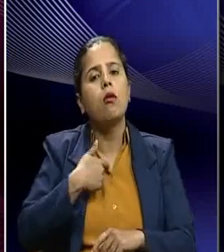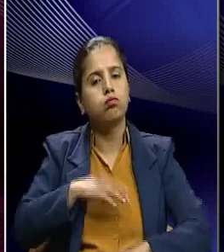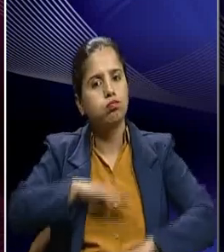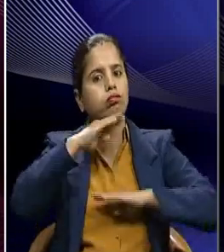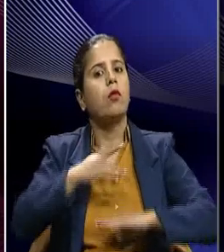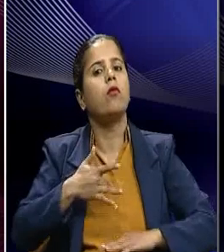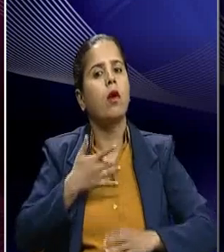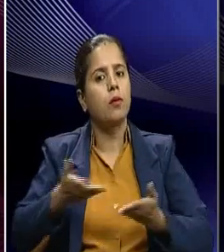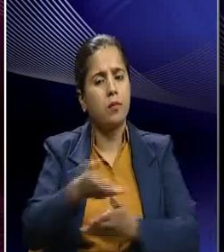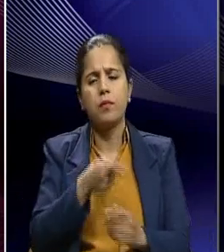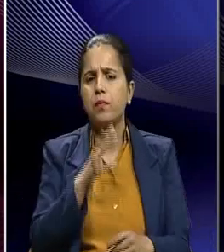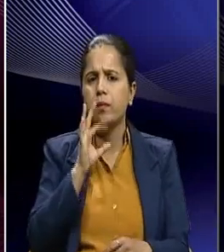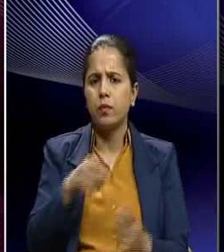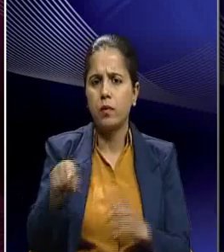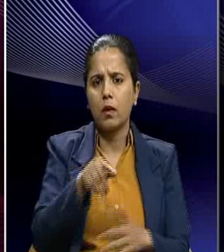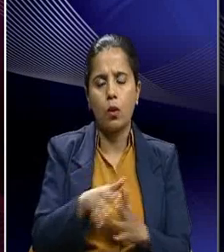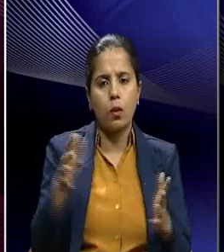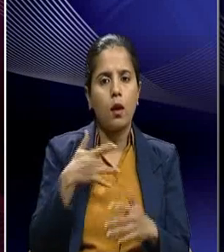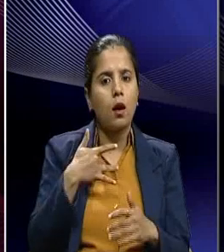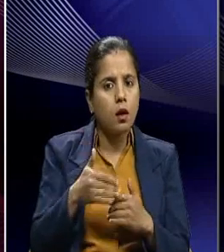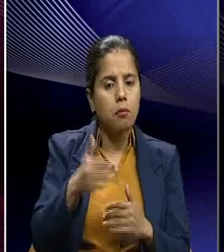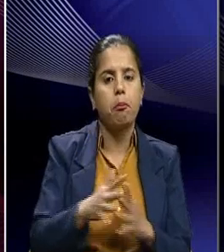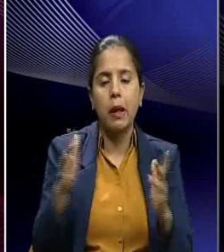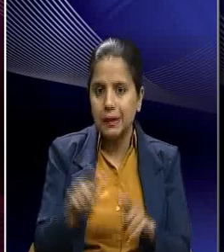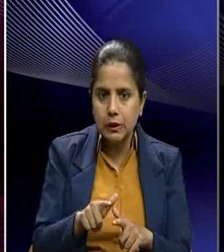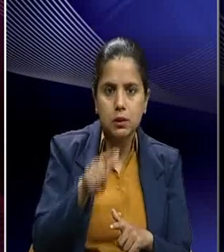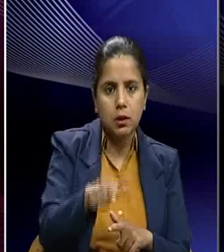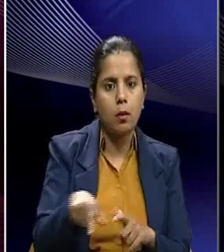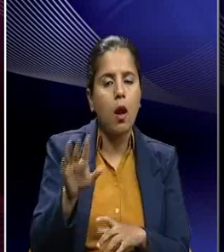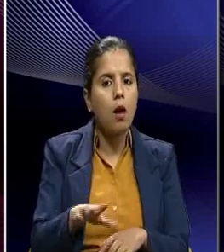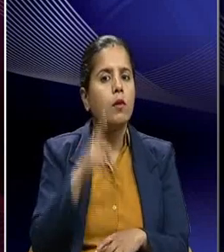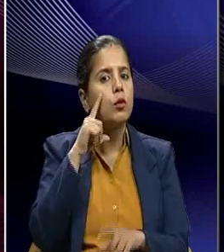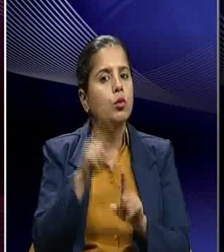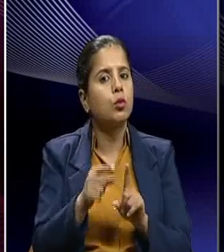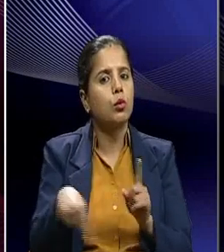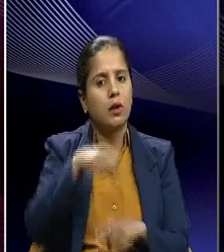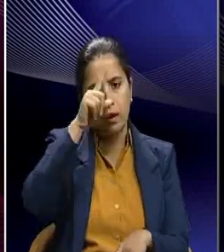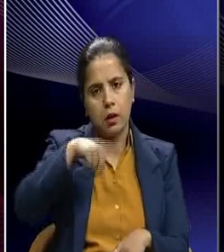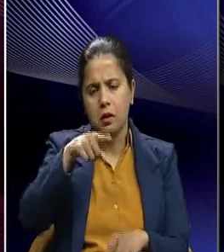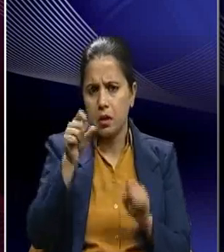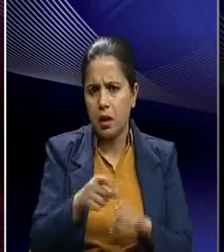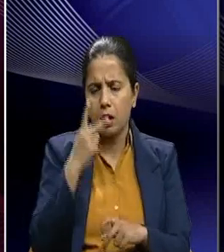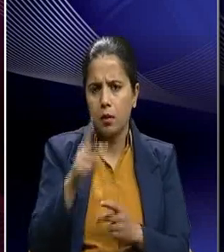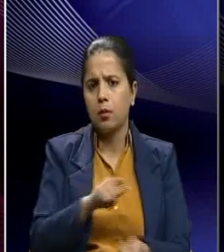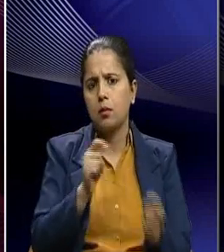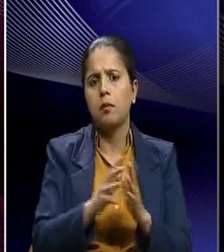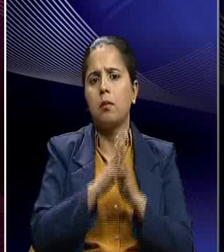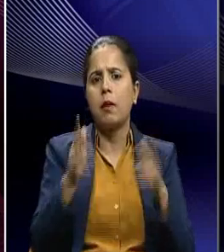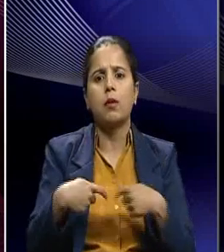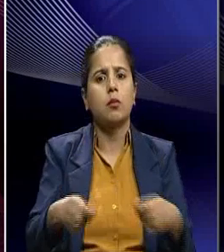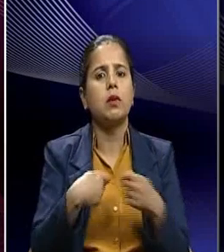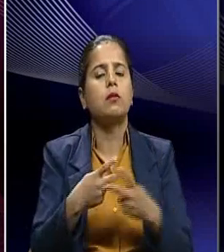And so it was in a way some kind of a great step that contributed towards an India which could turn entrepreneurial